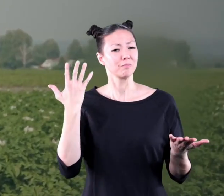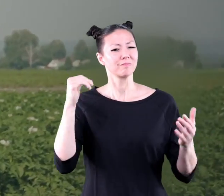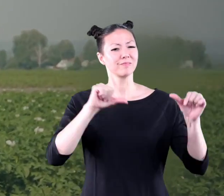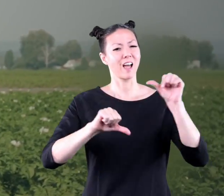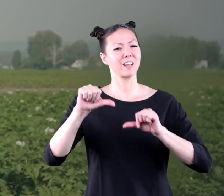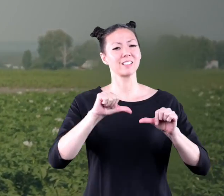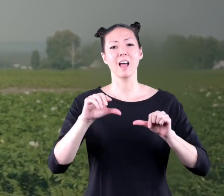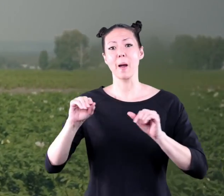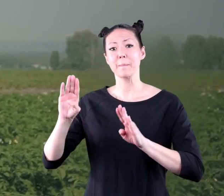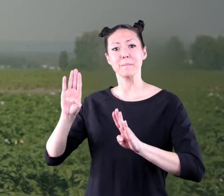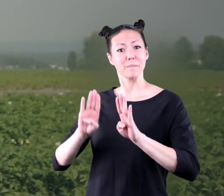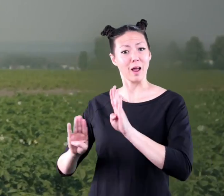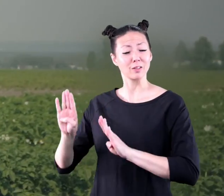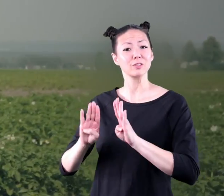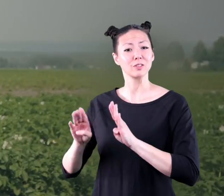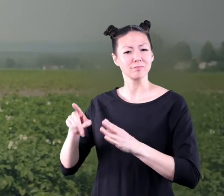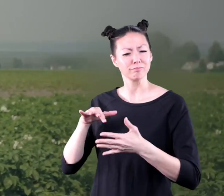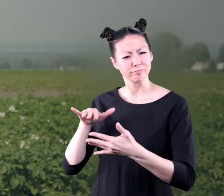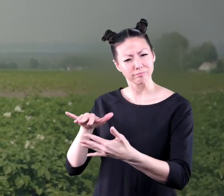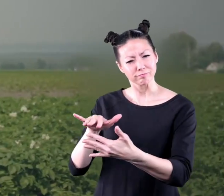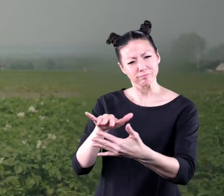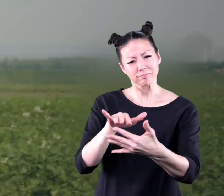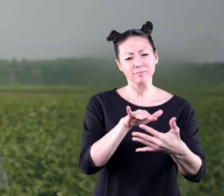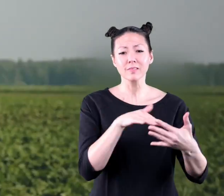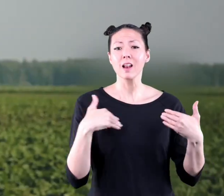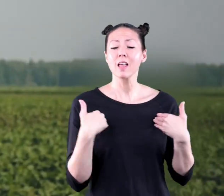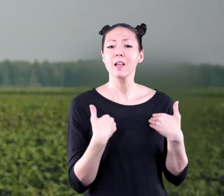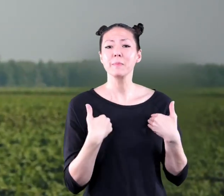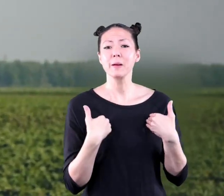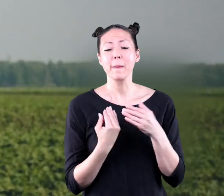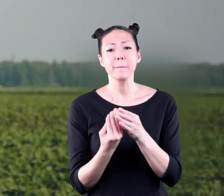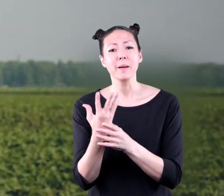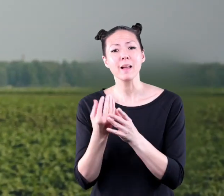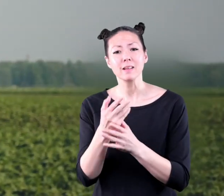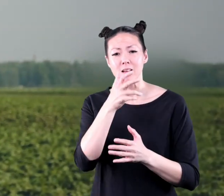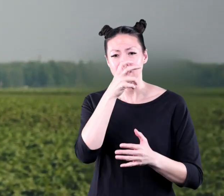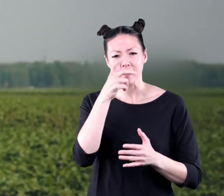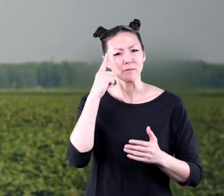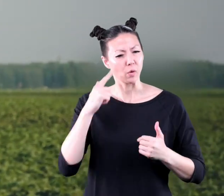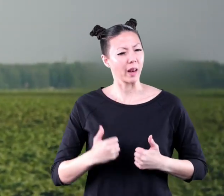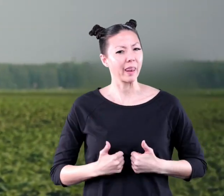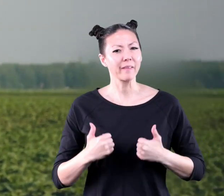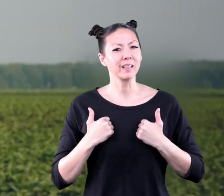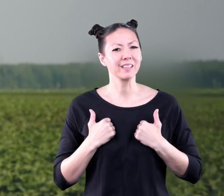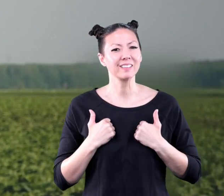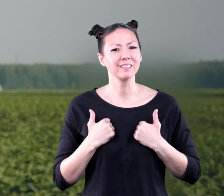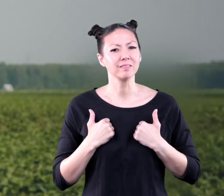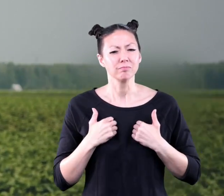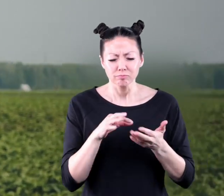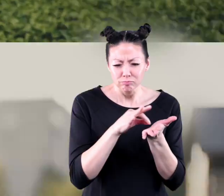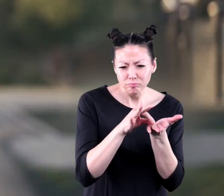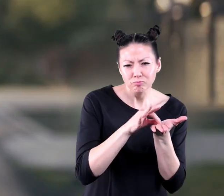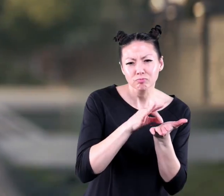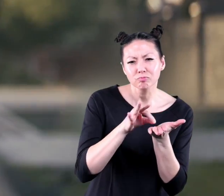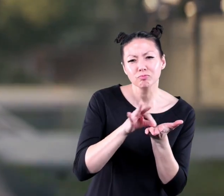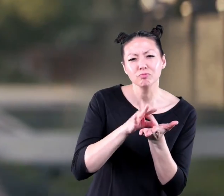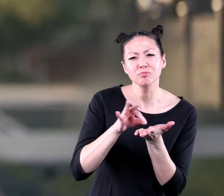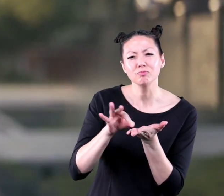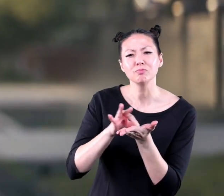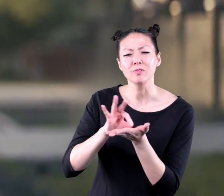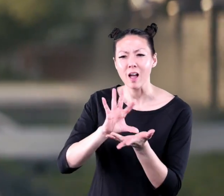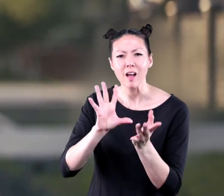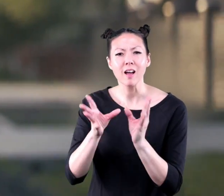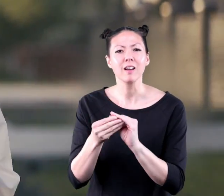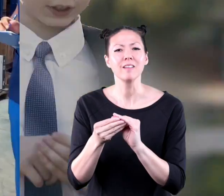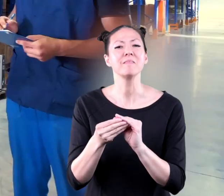we know this is because scientists and biologists who study animals plants and insects for a living have counted